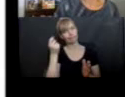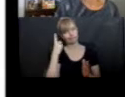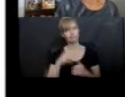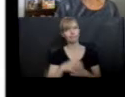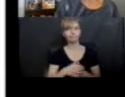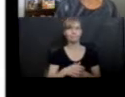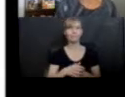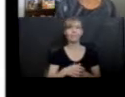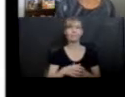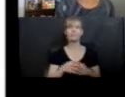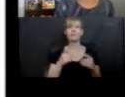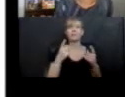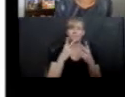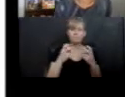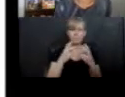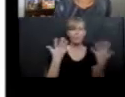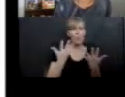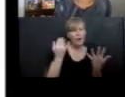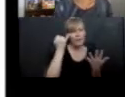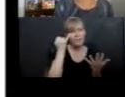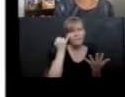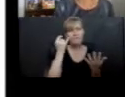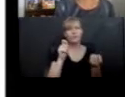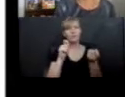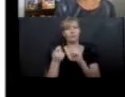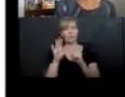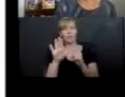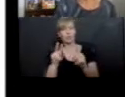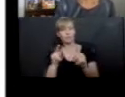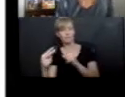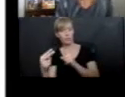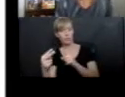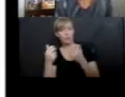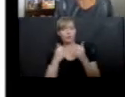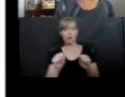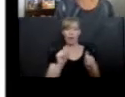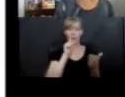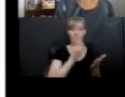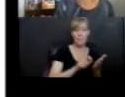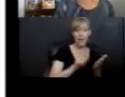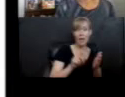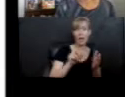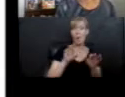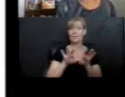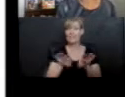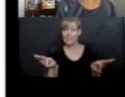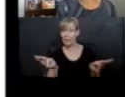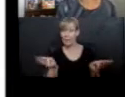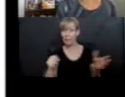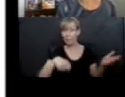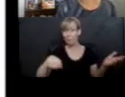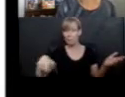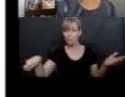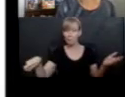Ask what if. Change your view. Try a pen or stick that's new. You might